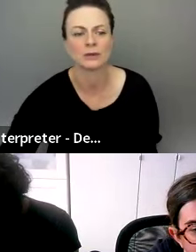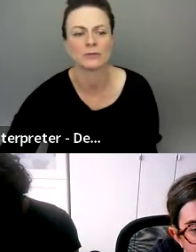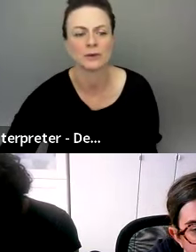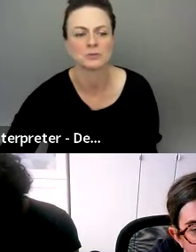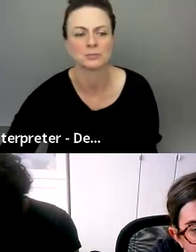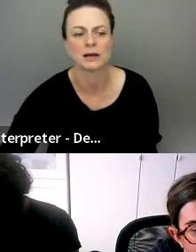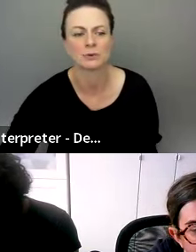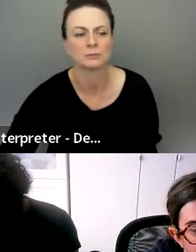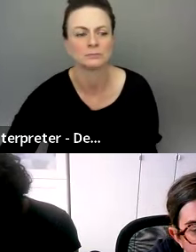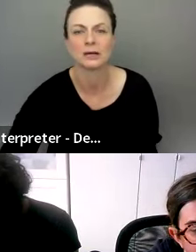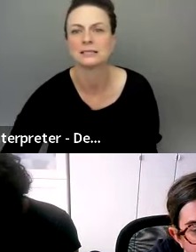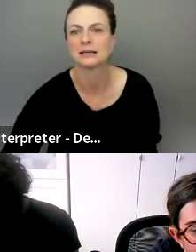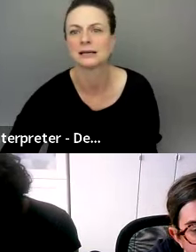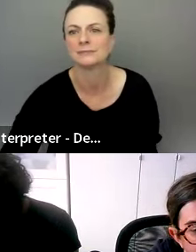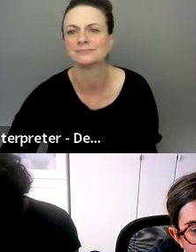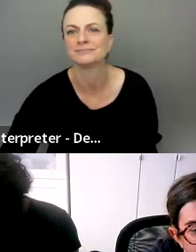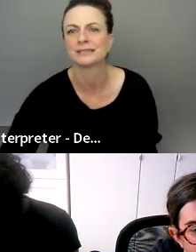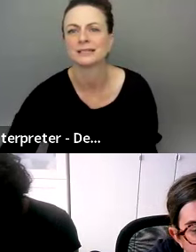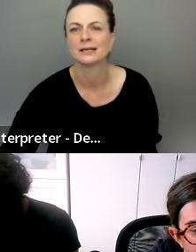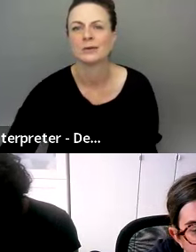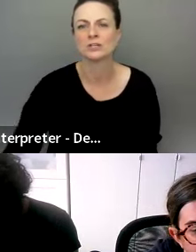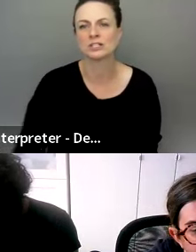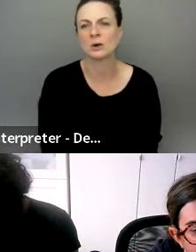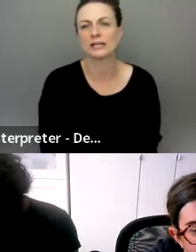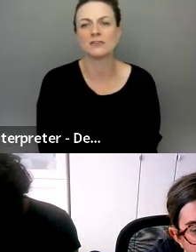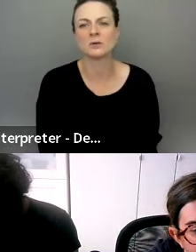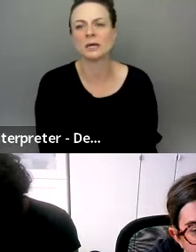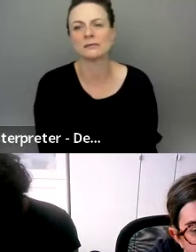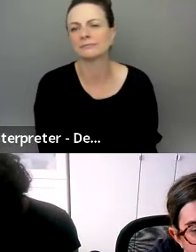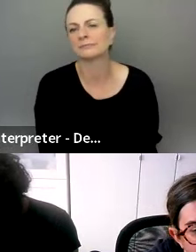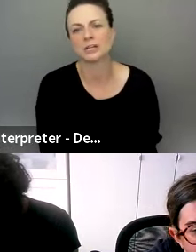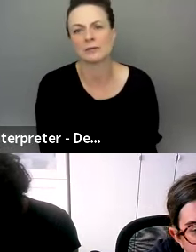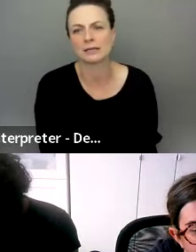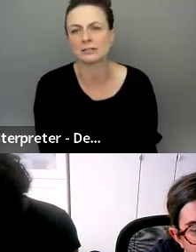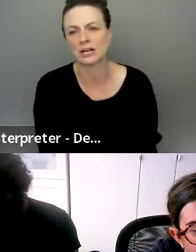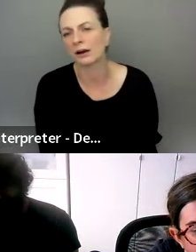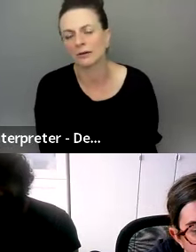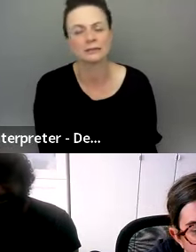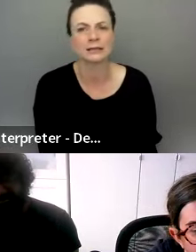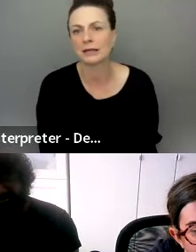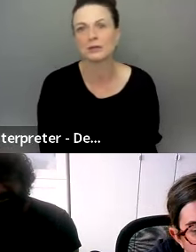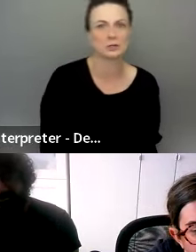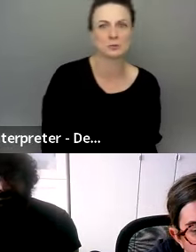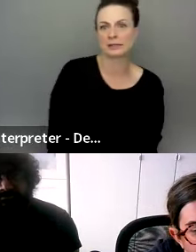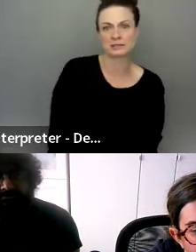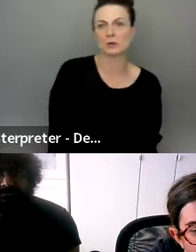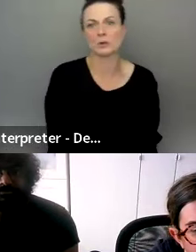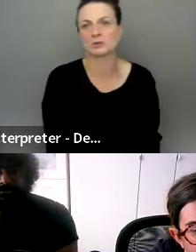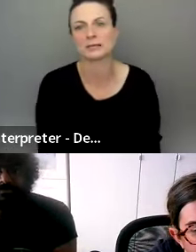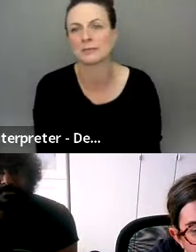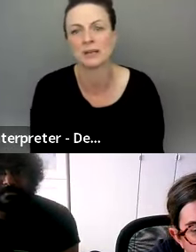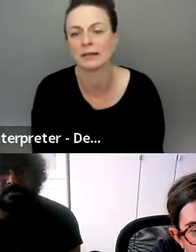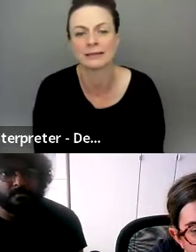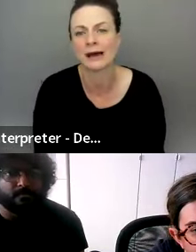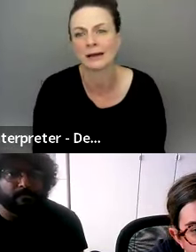I don't know if we'll have problems with the platform, but we're just going, if you can share the, share your experiences with